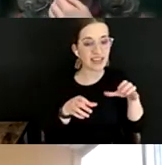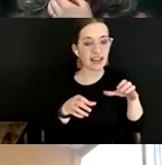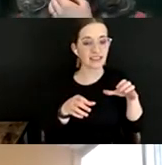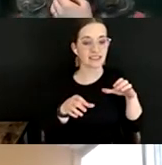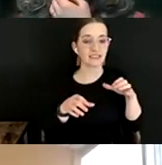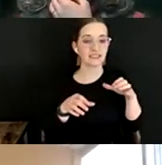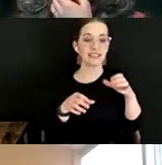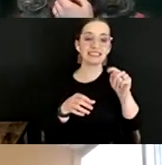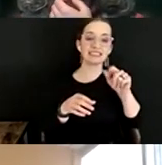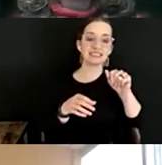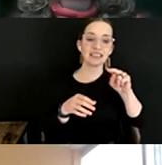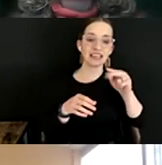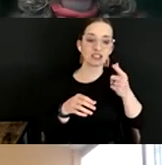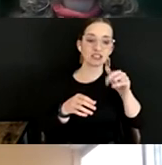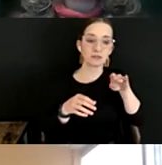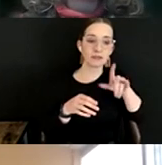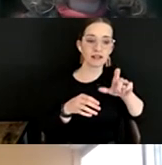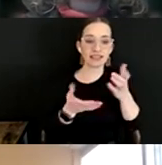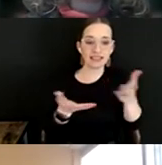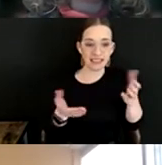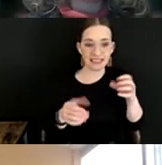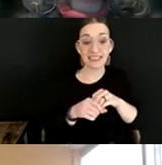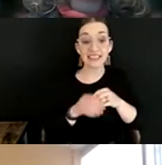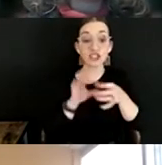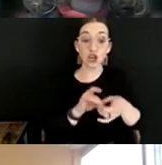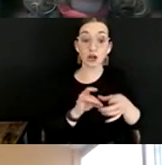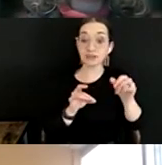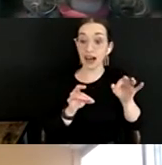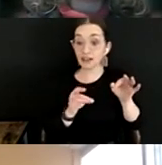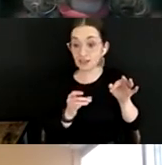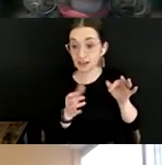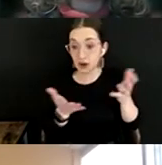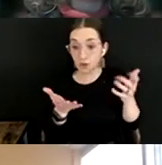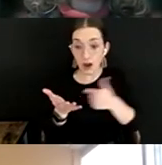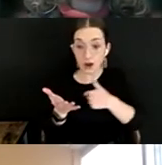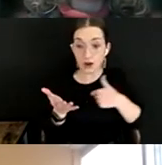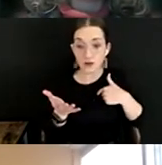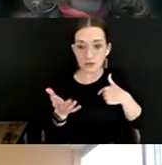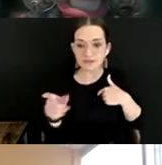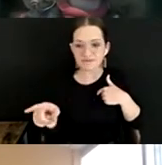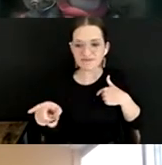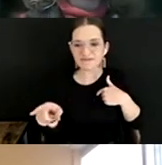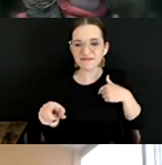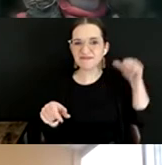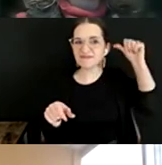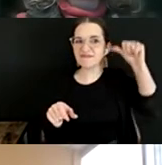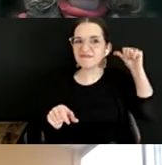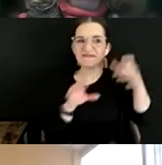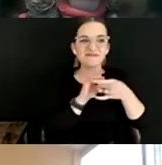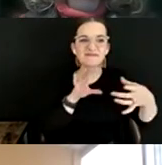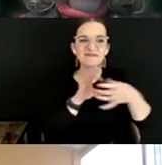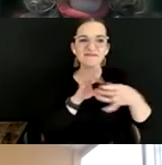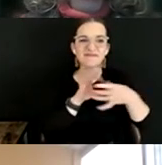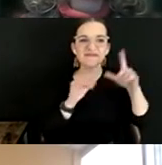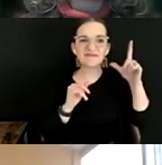to what we're offering in terms of benefits like we're doing unlimited people that our employees can think through the best